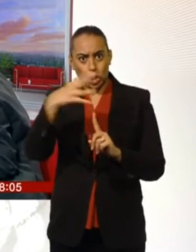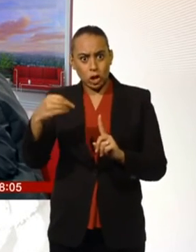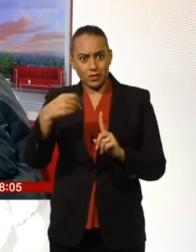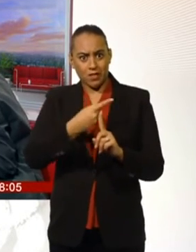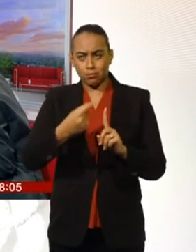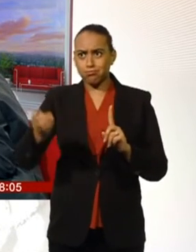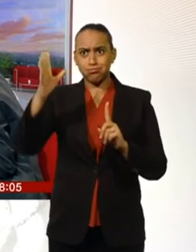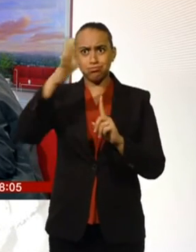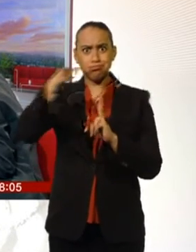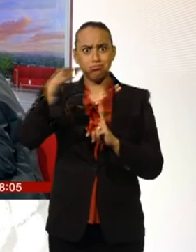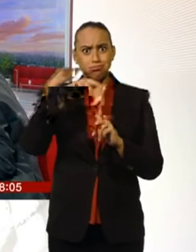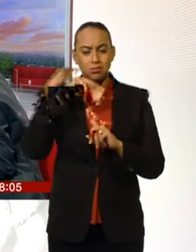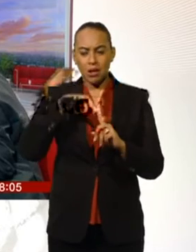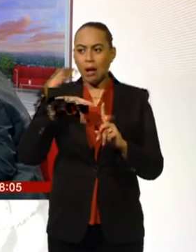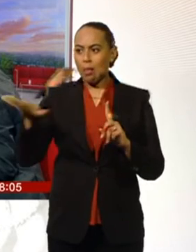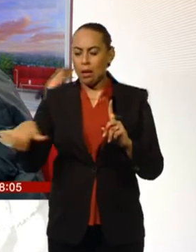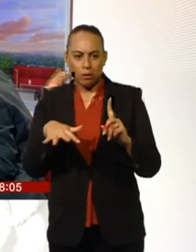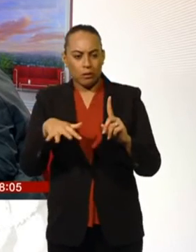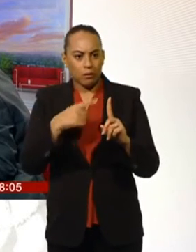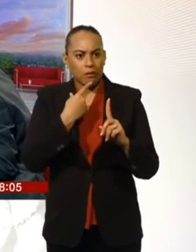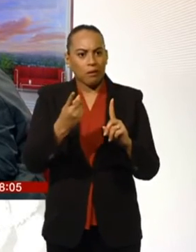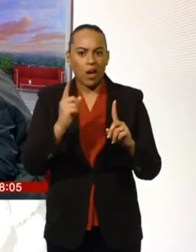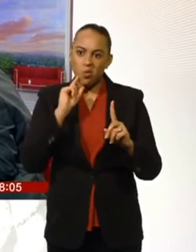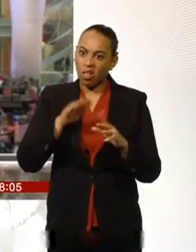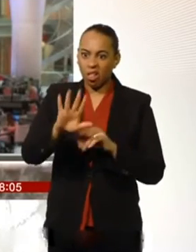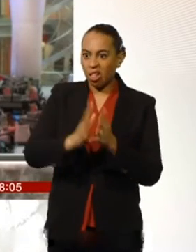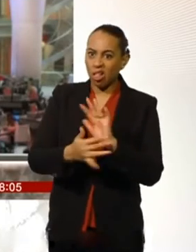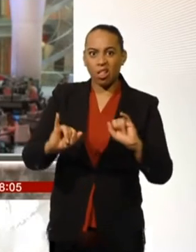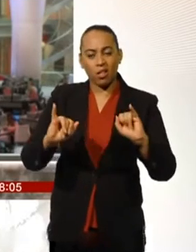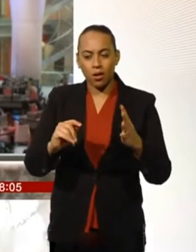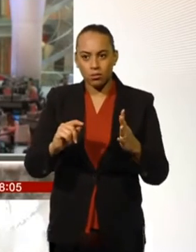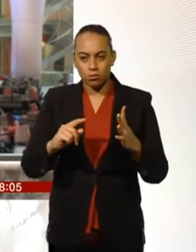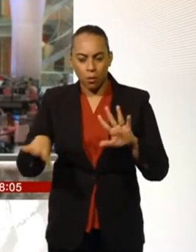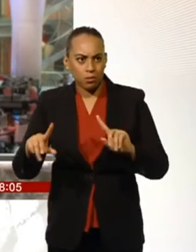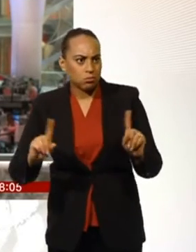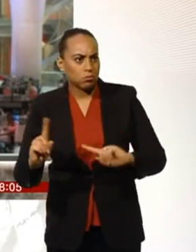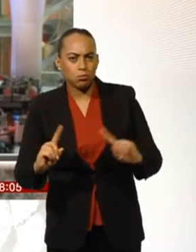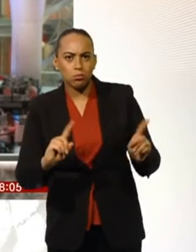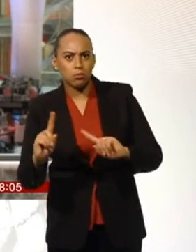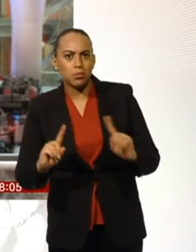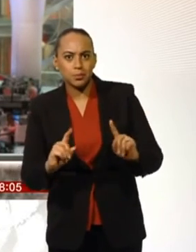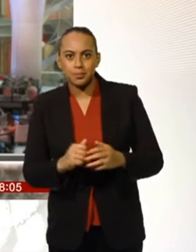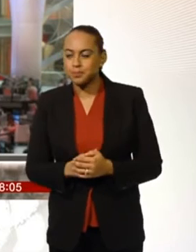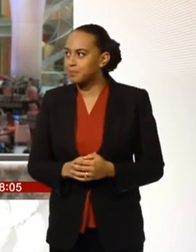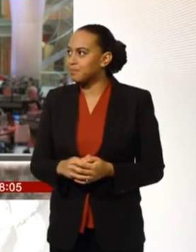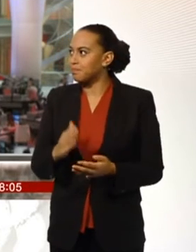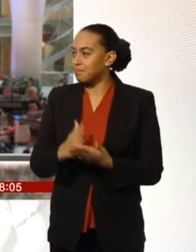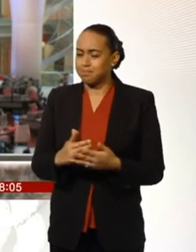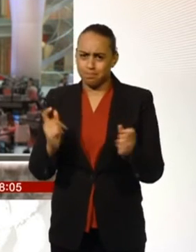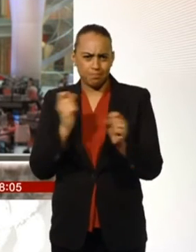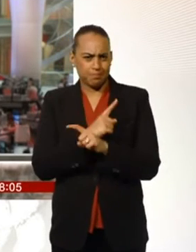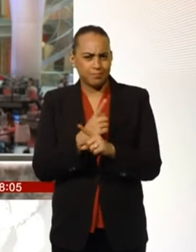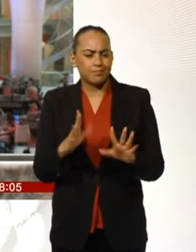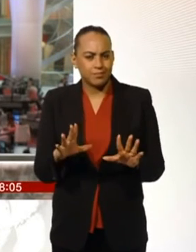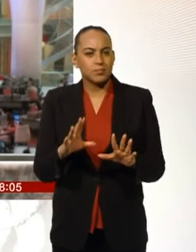something and everyone starts wondering what they really mean. Yeah, I think we are in a rather bizarre place at the moment.